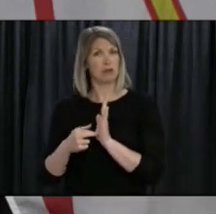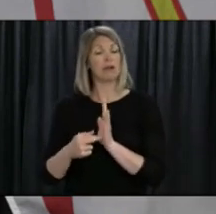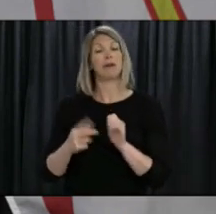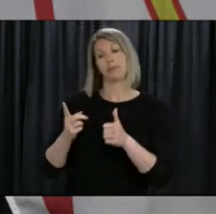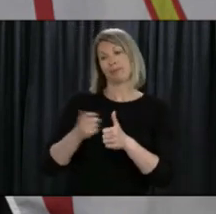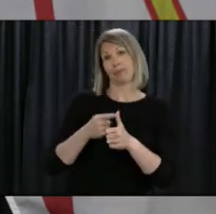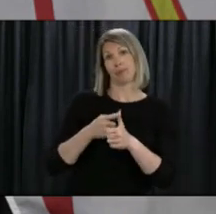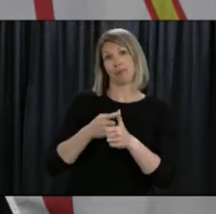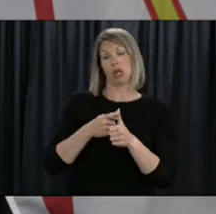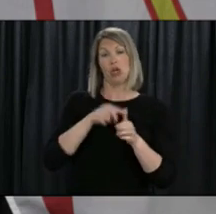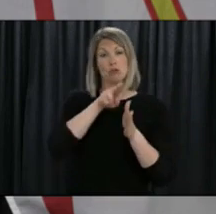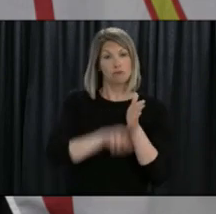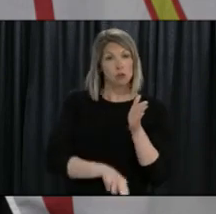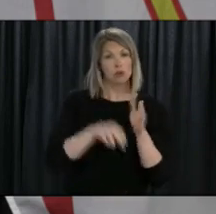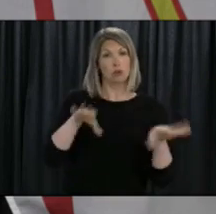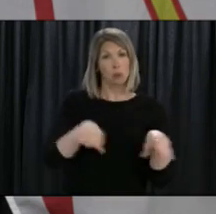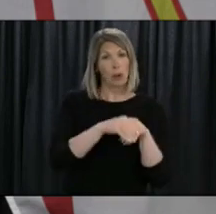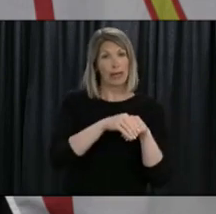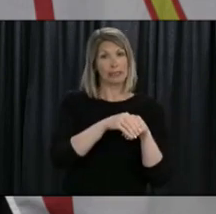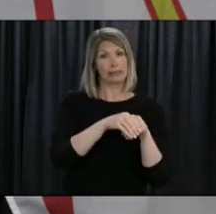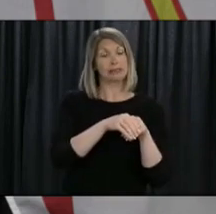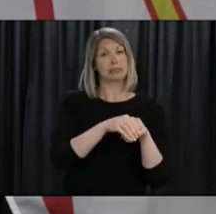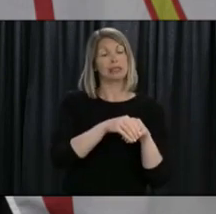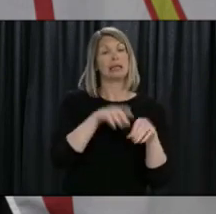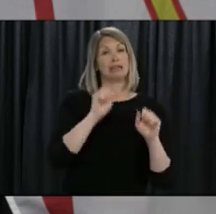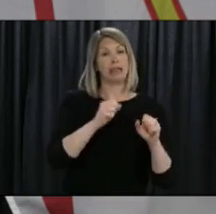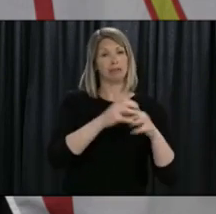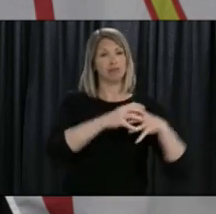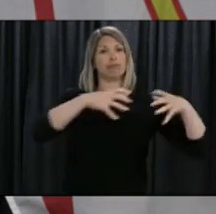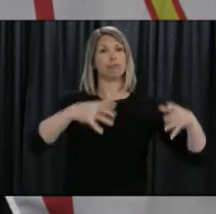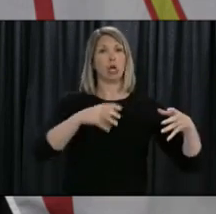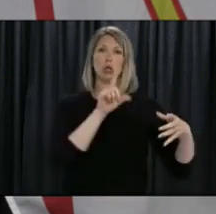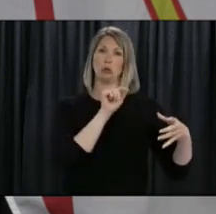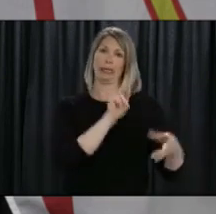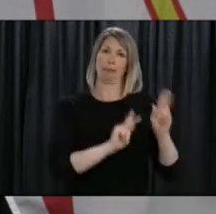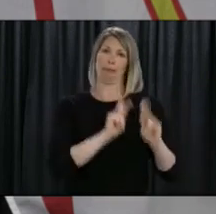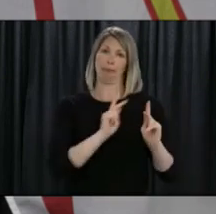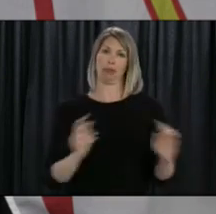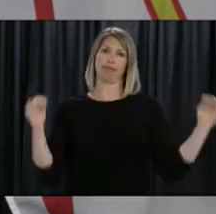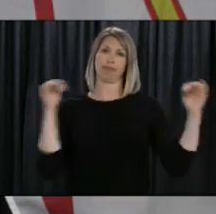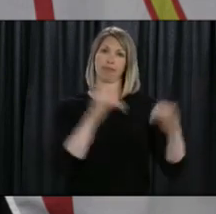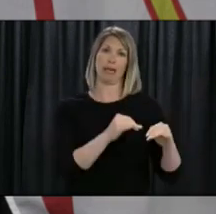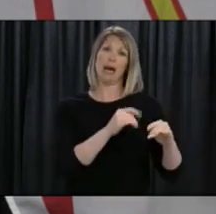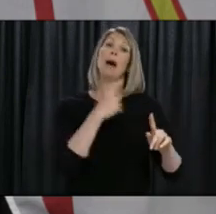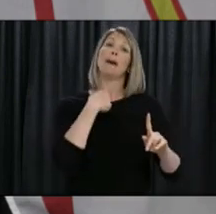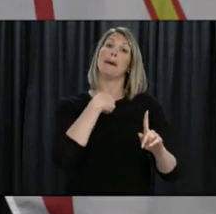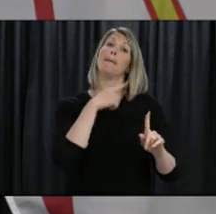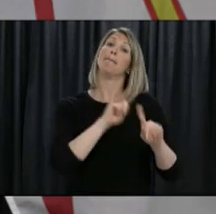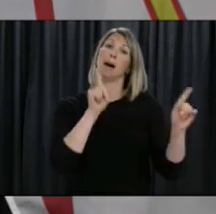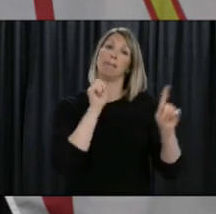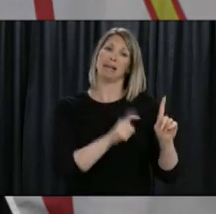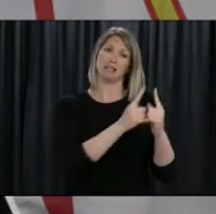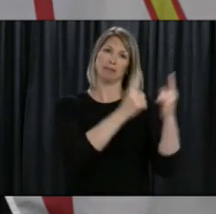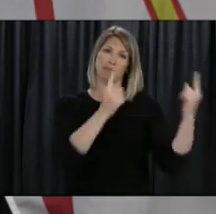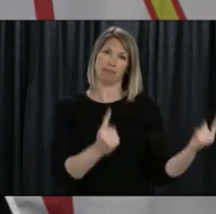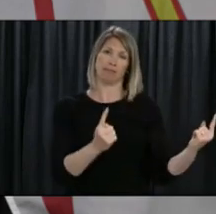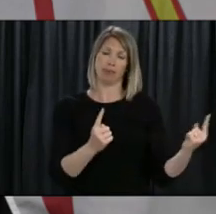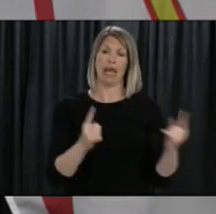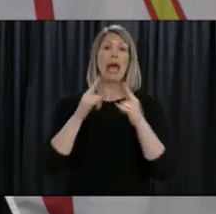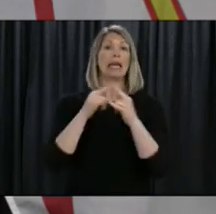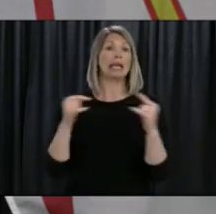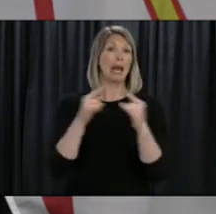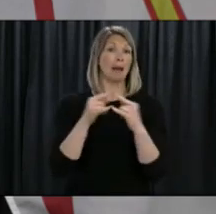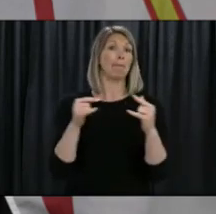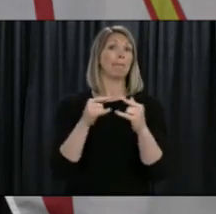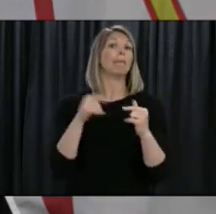Gatherings at funerals, burials, and weddings can be expanded to 20 people as long as physical distancing can be maintained. Campsites are permitted